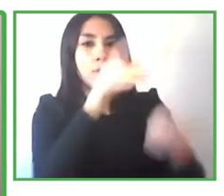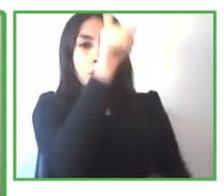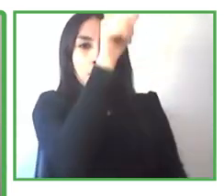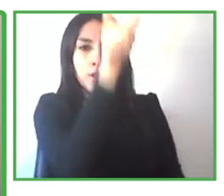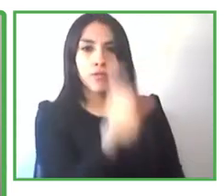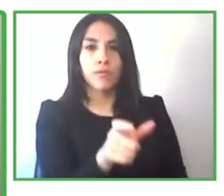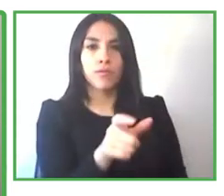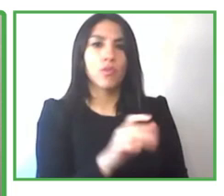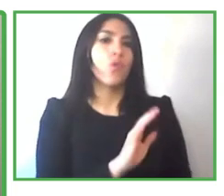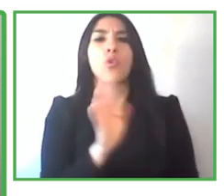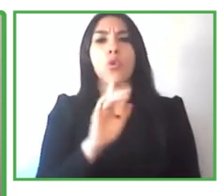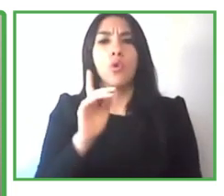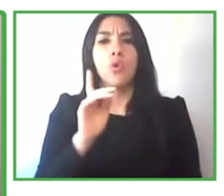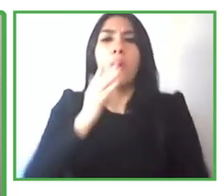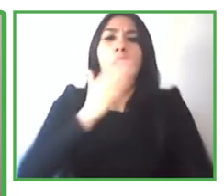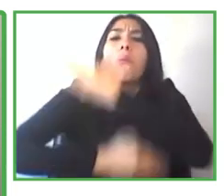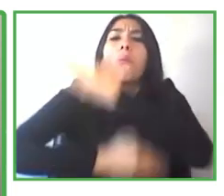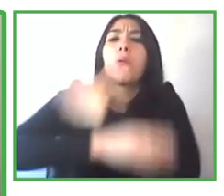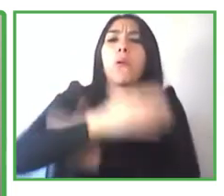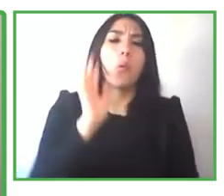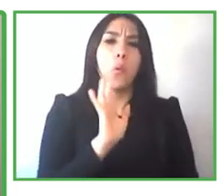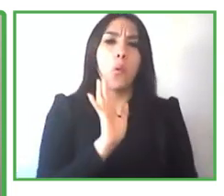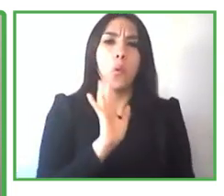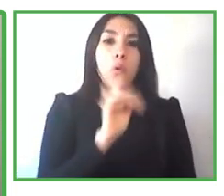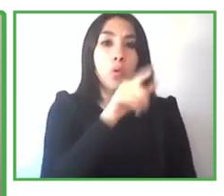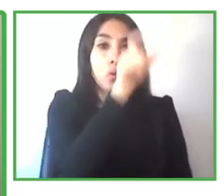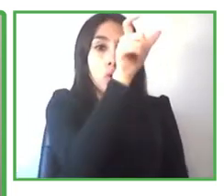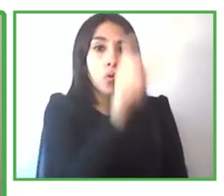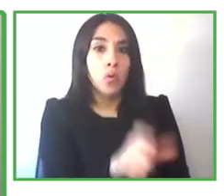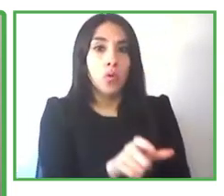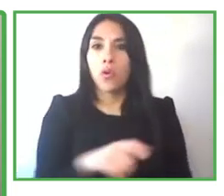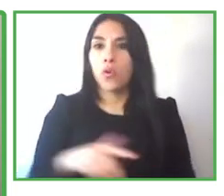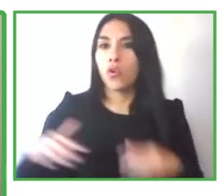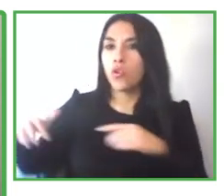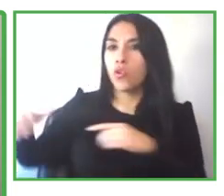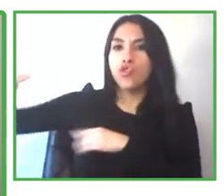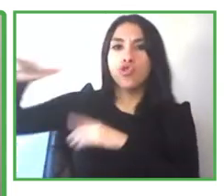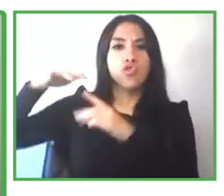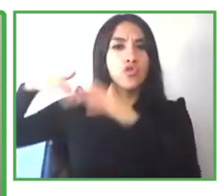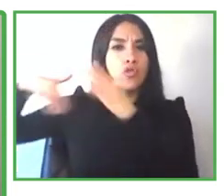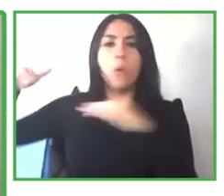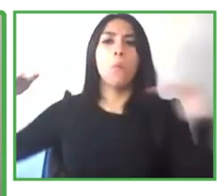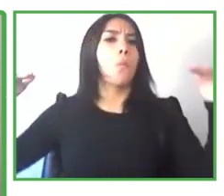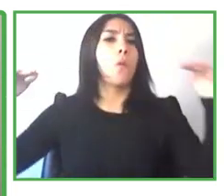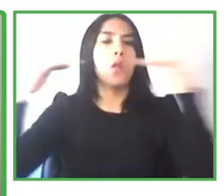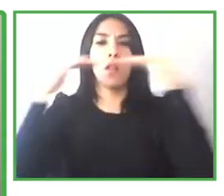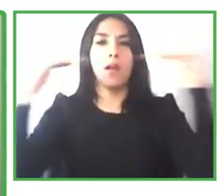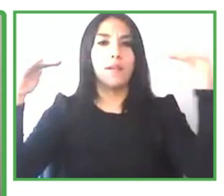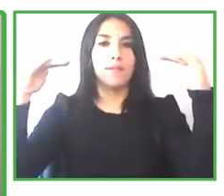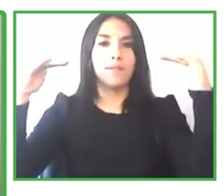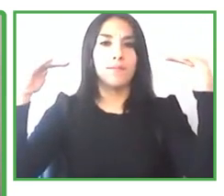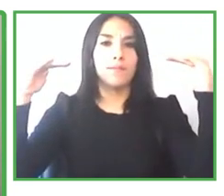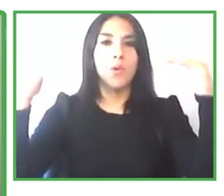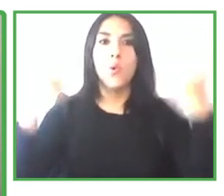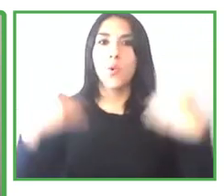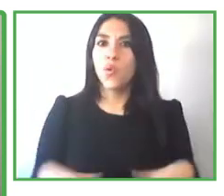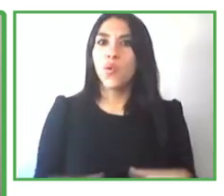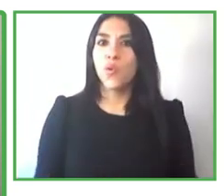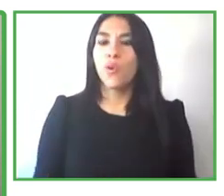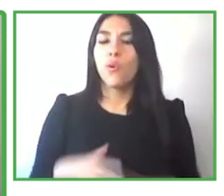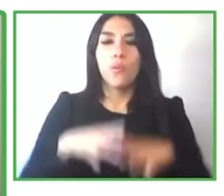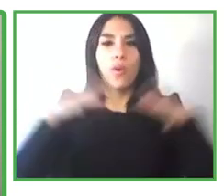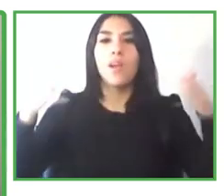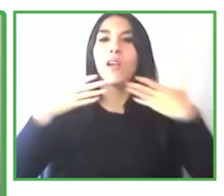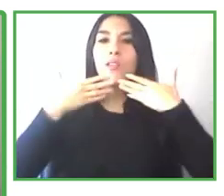accepted that's fantastic thank you so much steven and thank you everyone for um for allowing us to